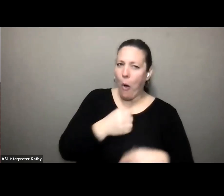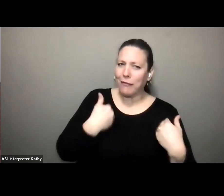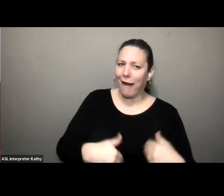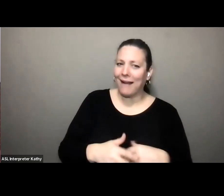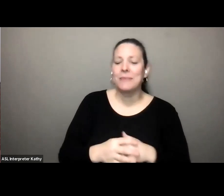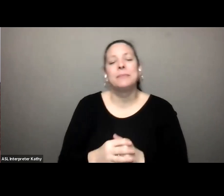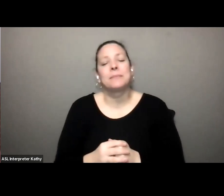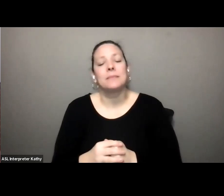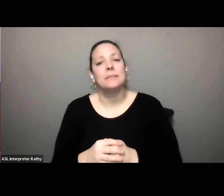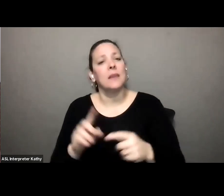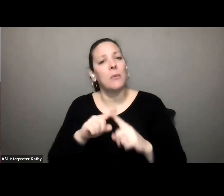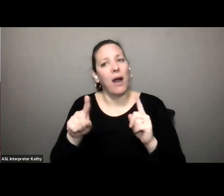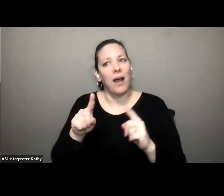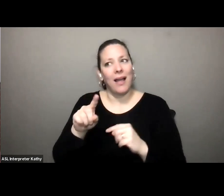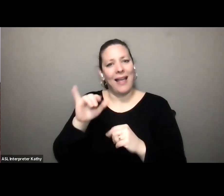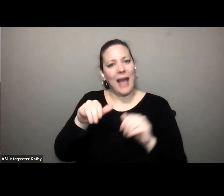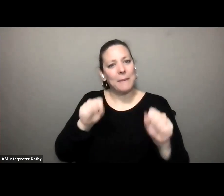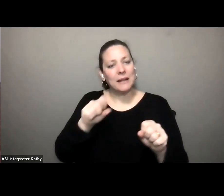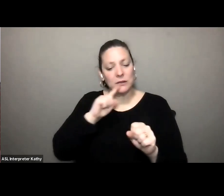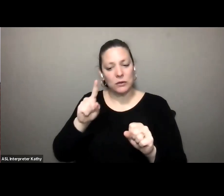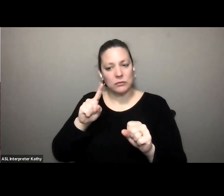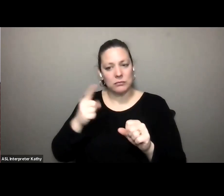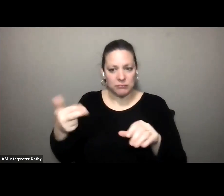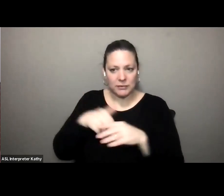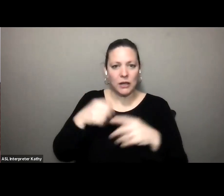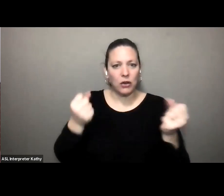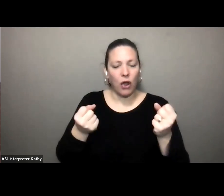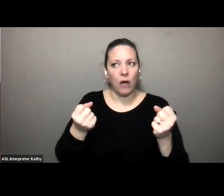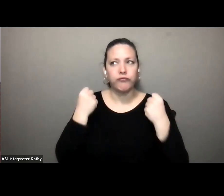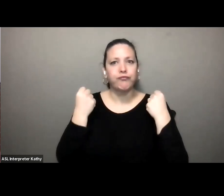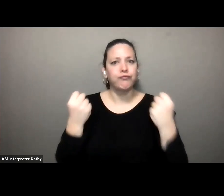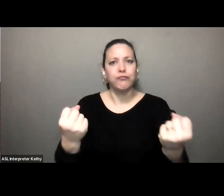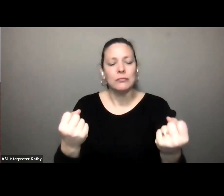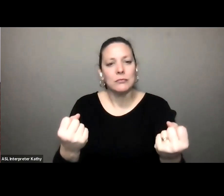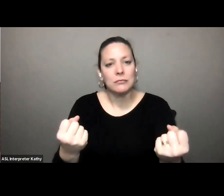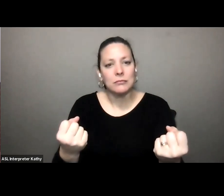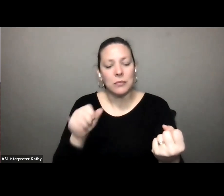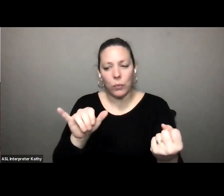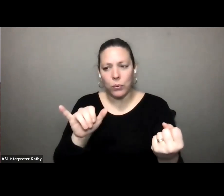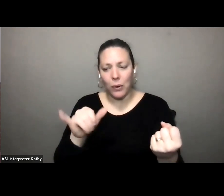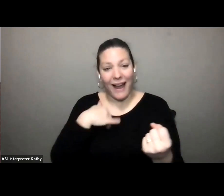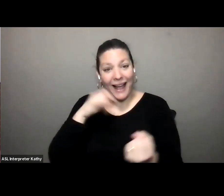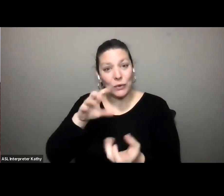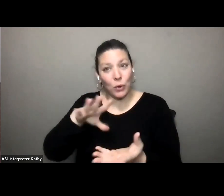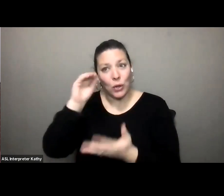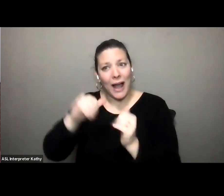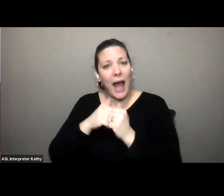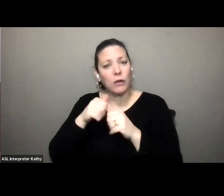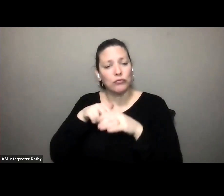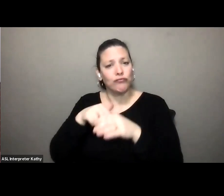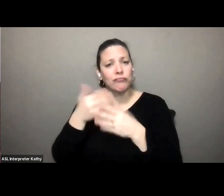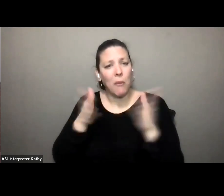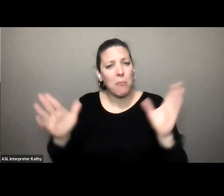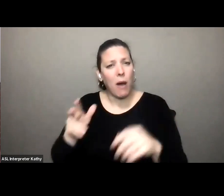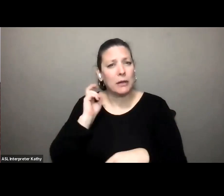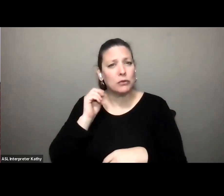getting in your car and just being able to drive and and and then i have to learn to ride public transportation and and